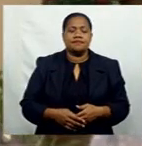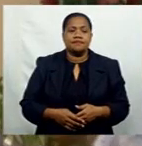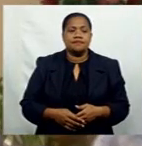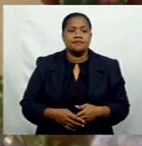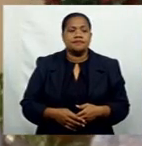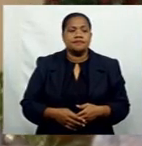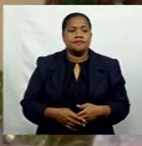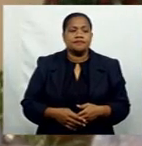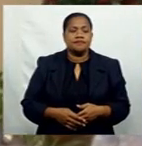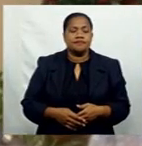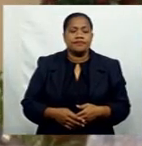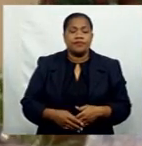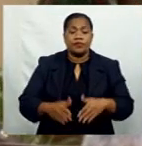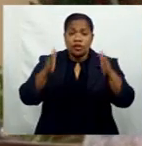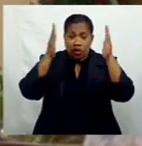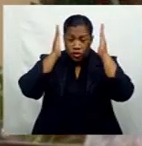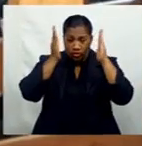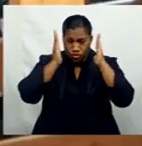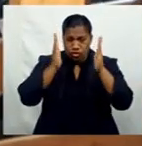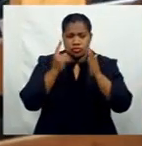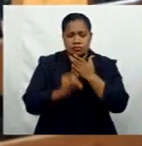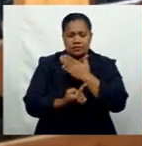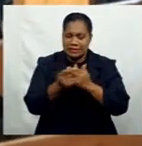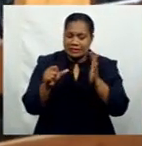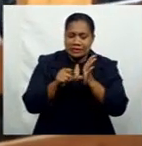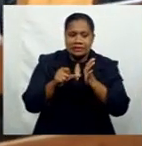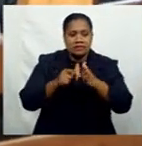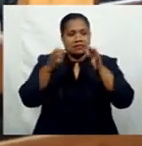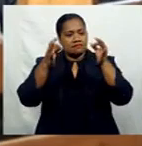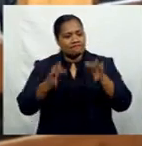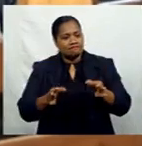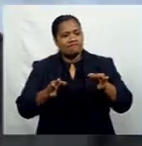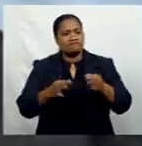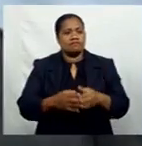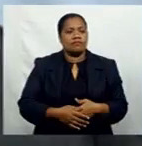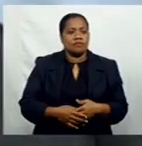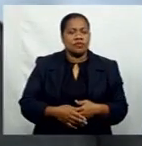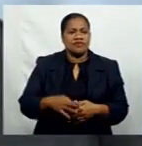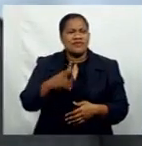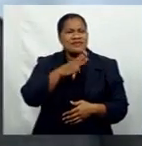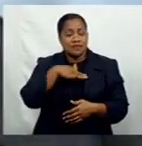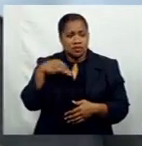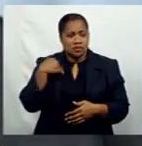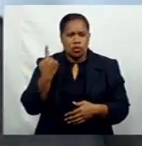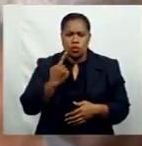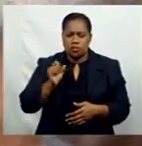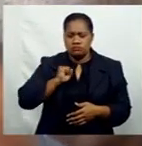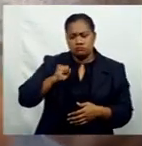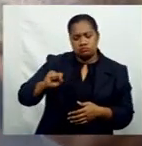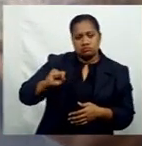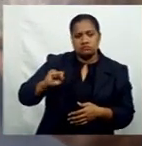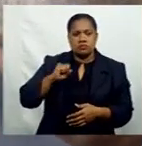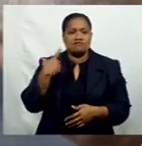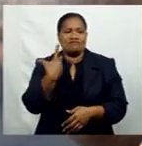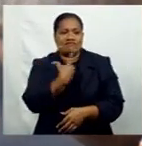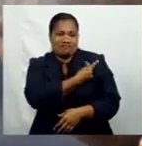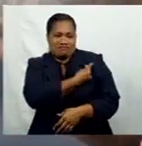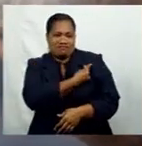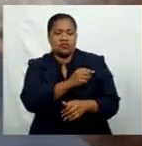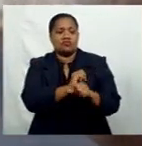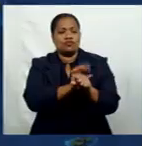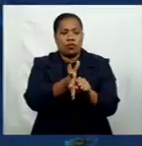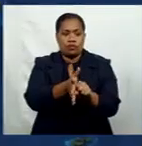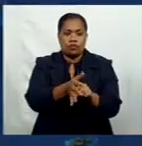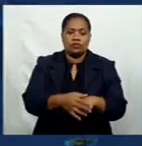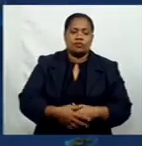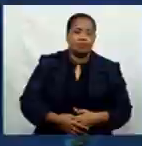The church has some difficult decisions to make in relation to ministers who refuse to vaccinate against COVID-19.